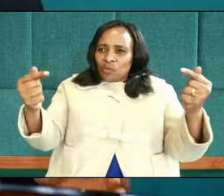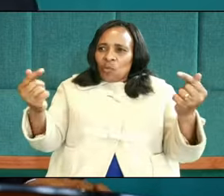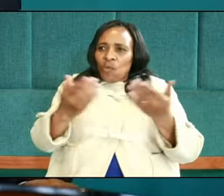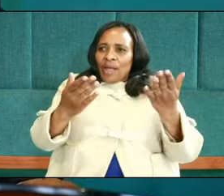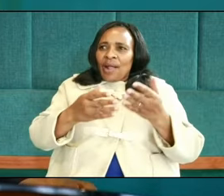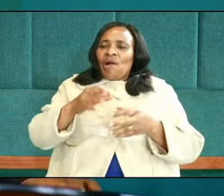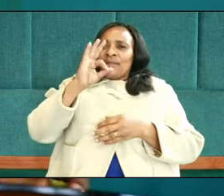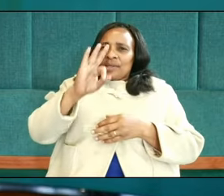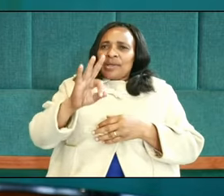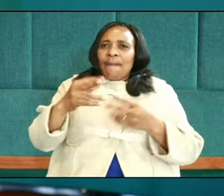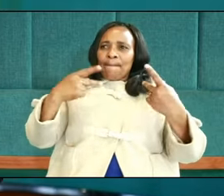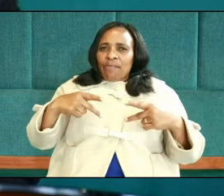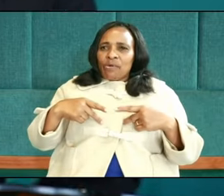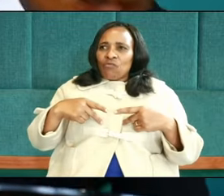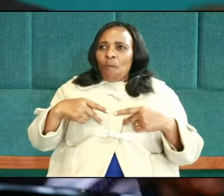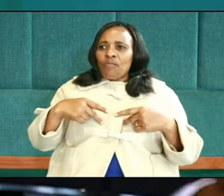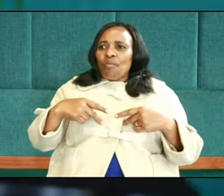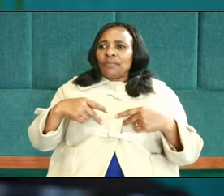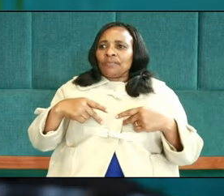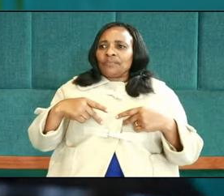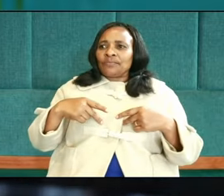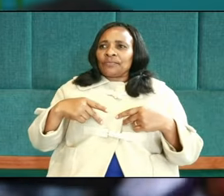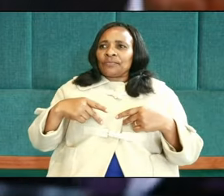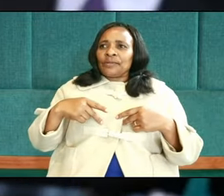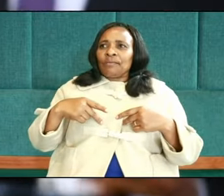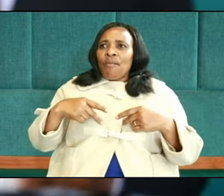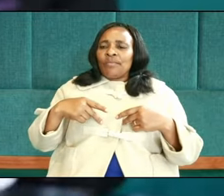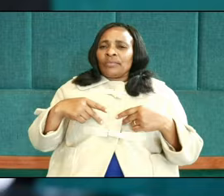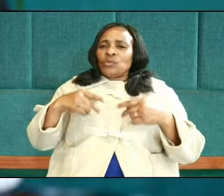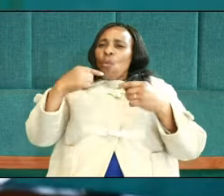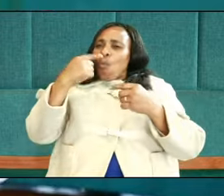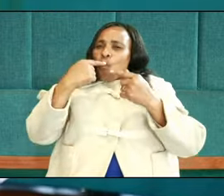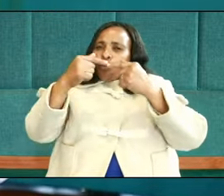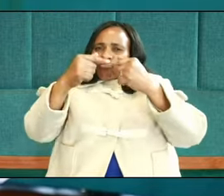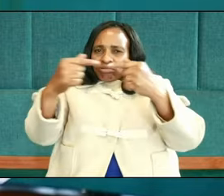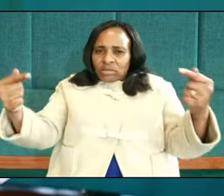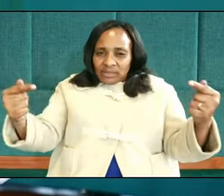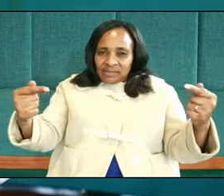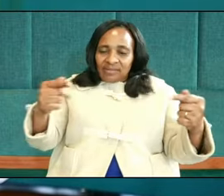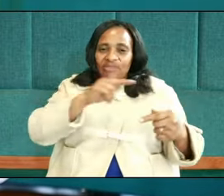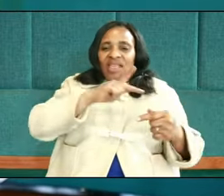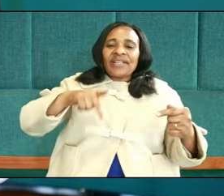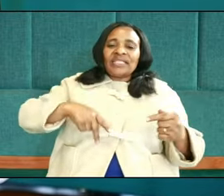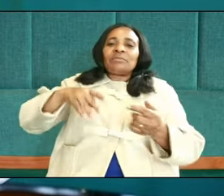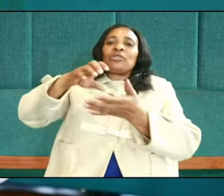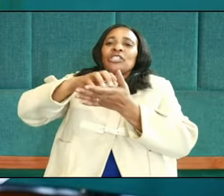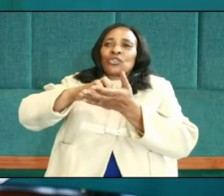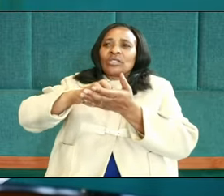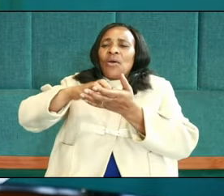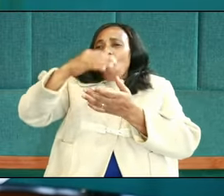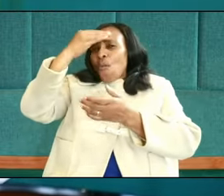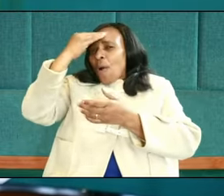three guys who rebelled against Moses because,